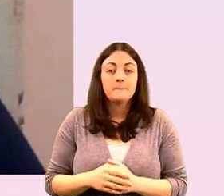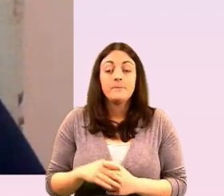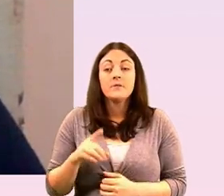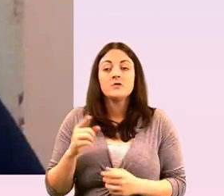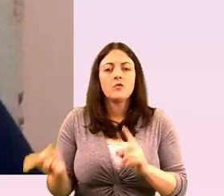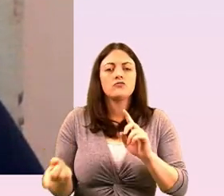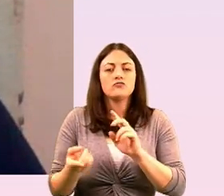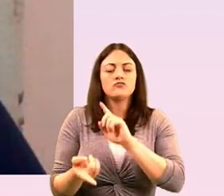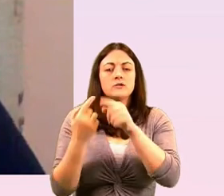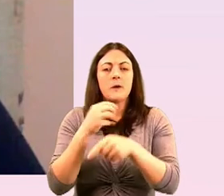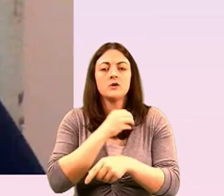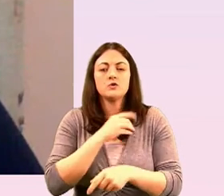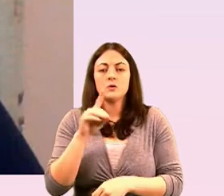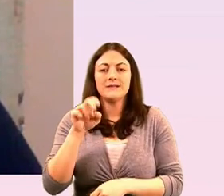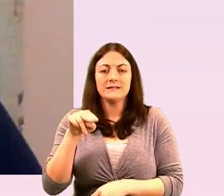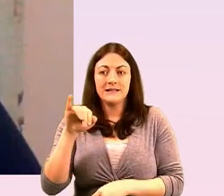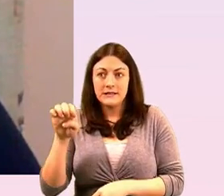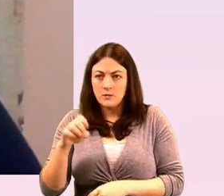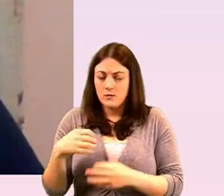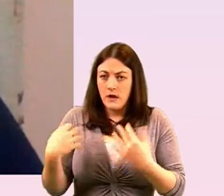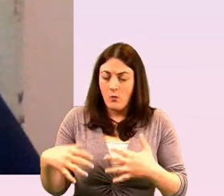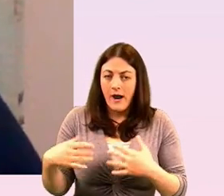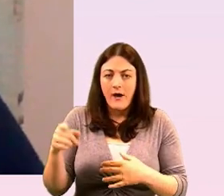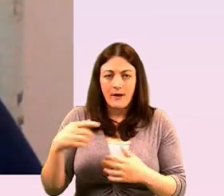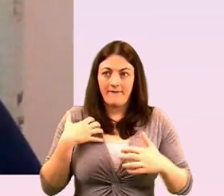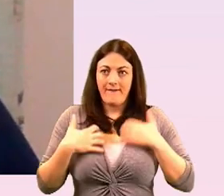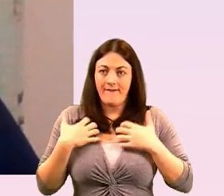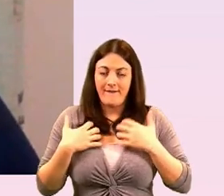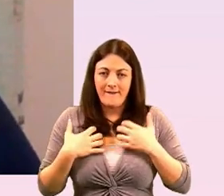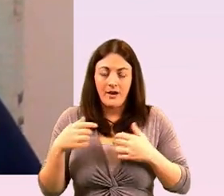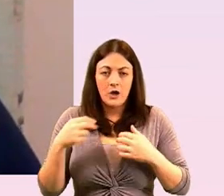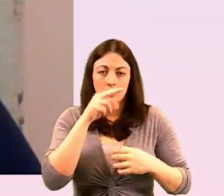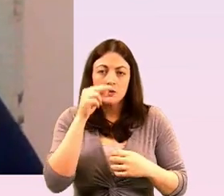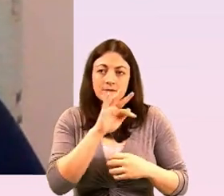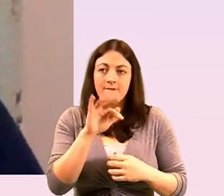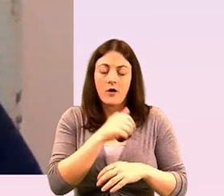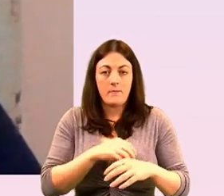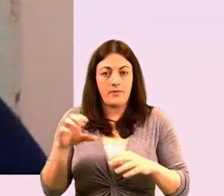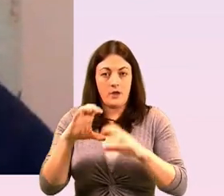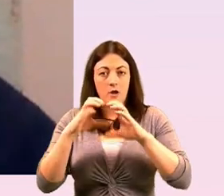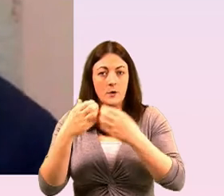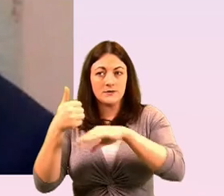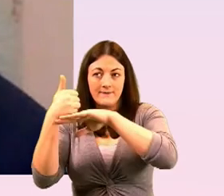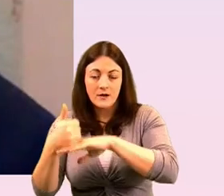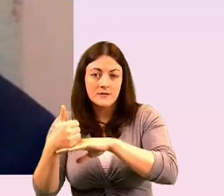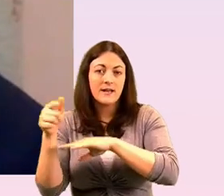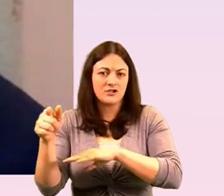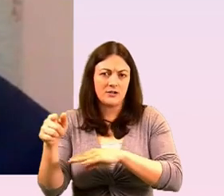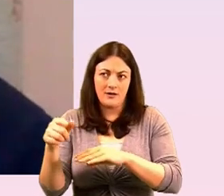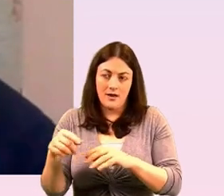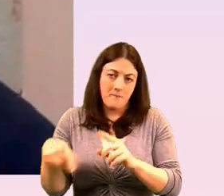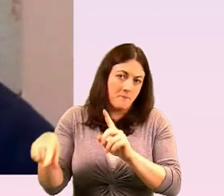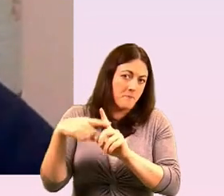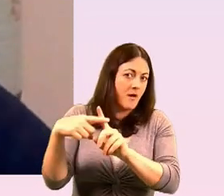such exciting news from the community foundation that's from alicia from sporting pride so a lot of positive uh